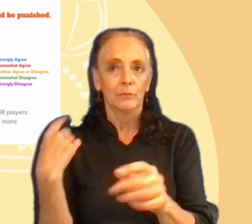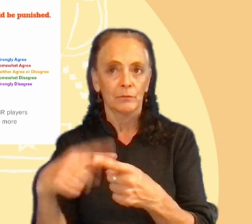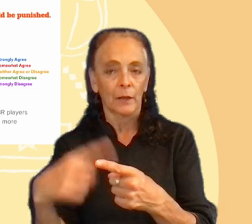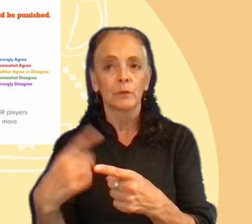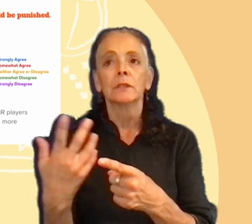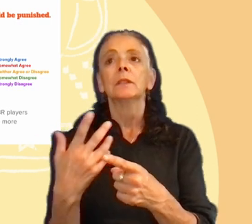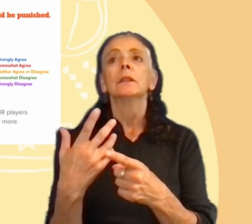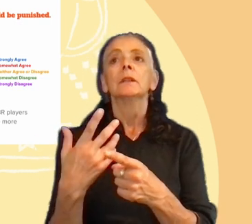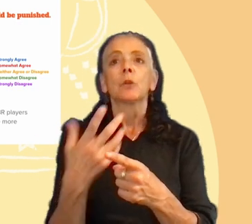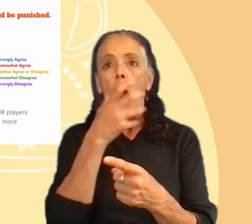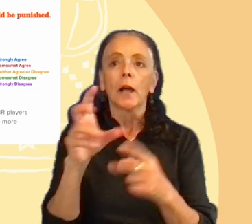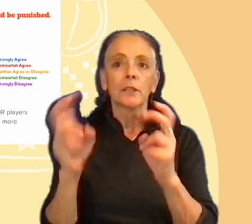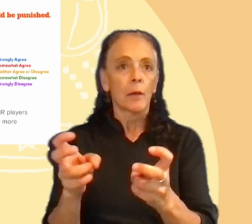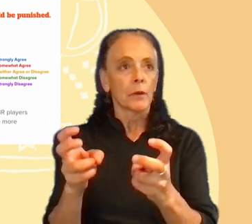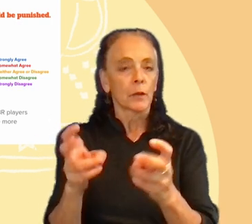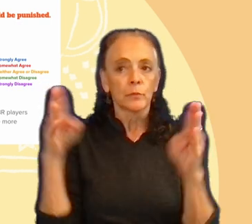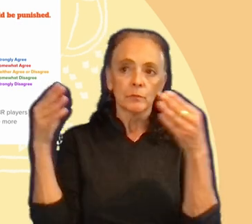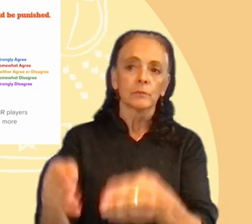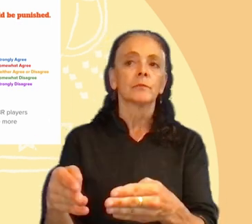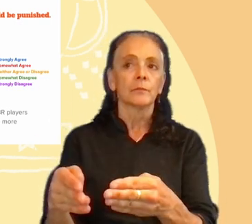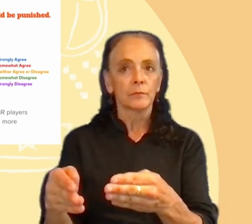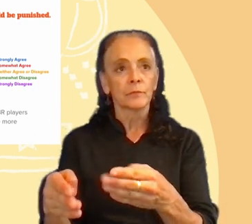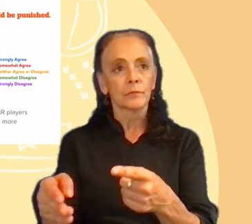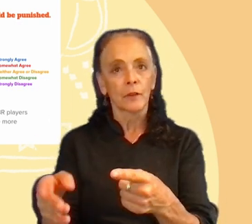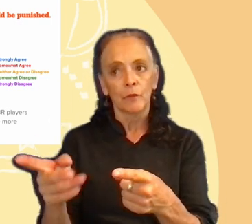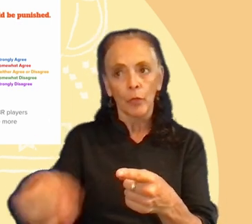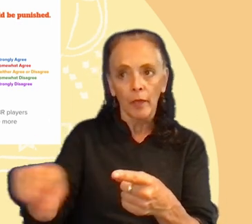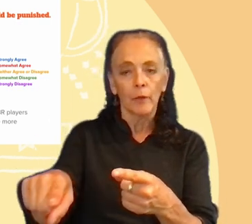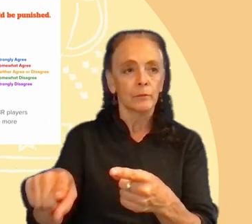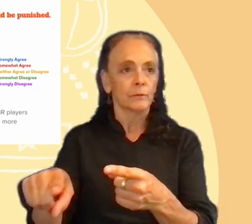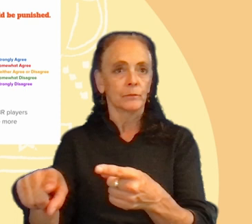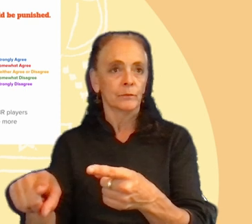explored in the market campaign.